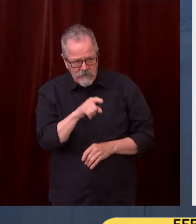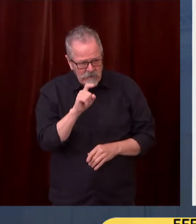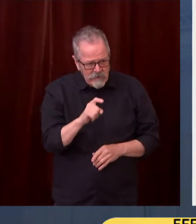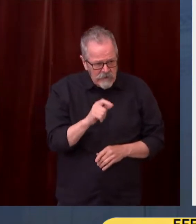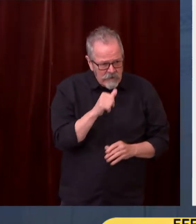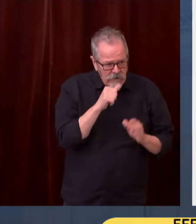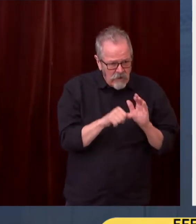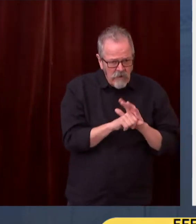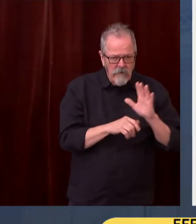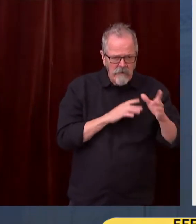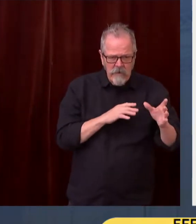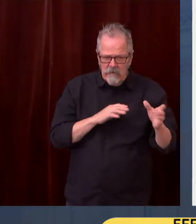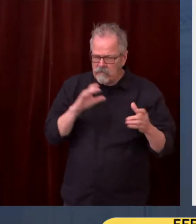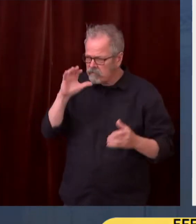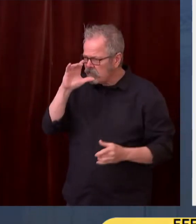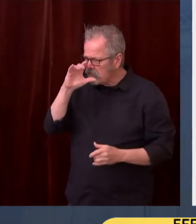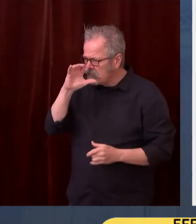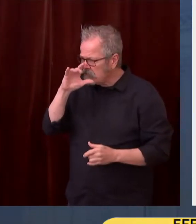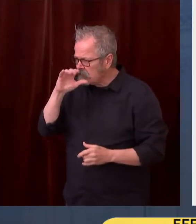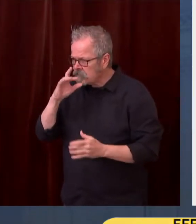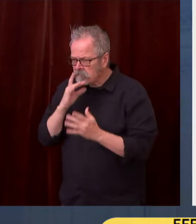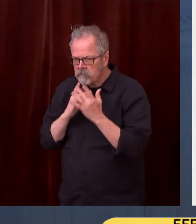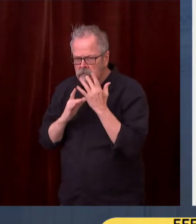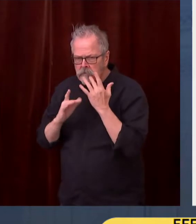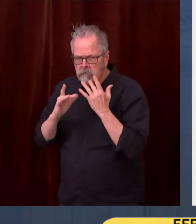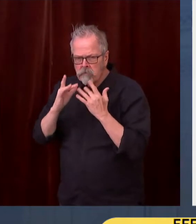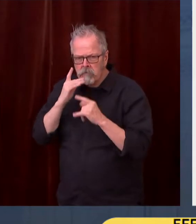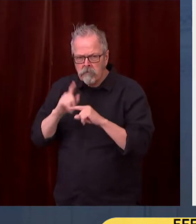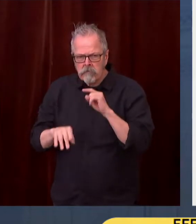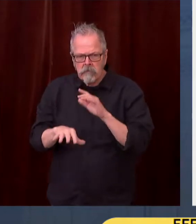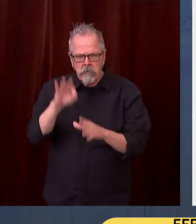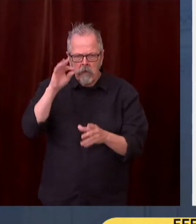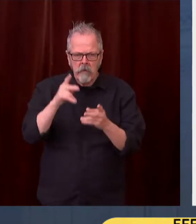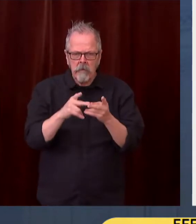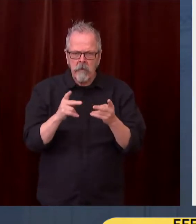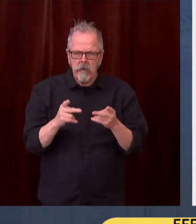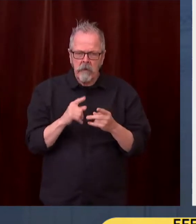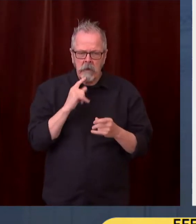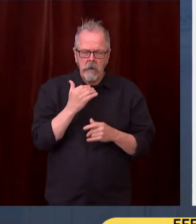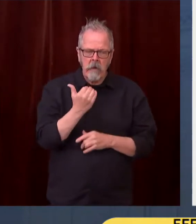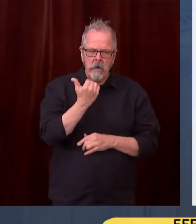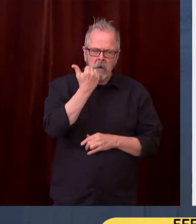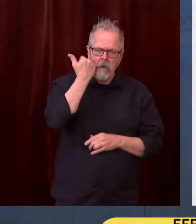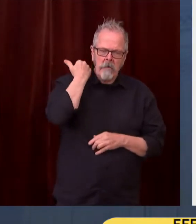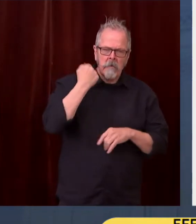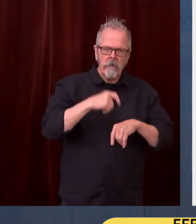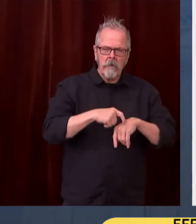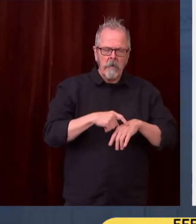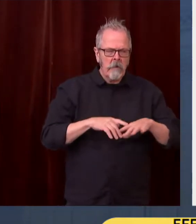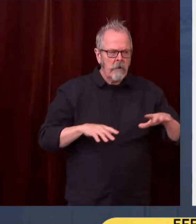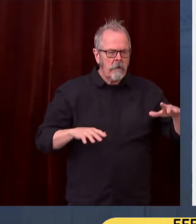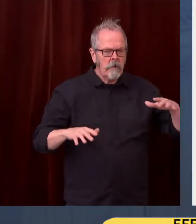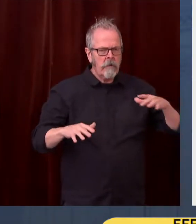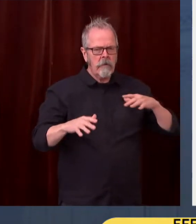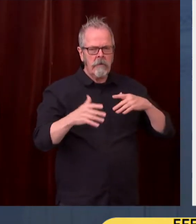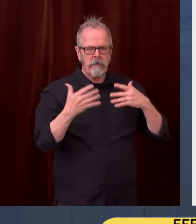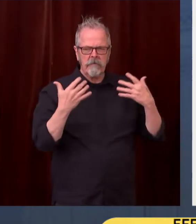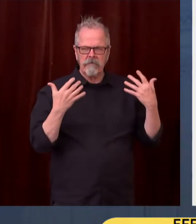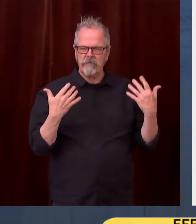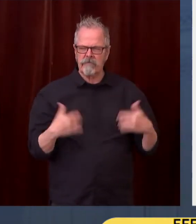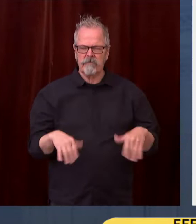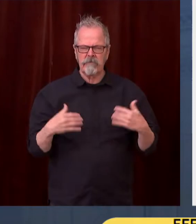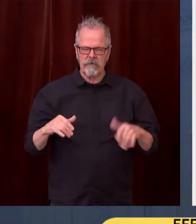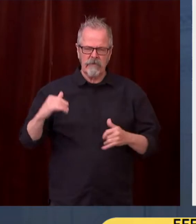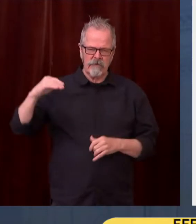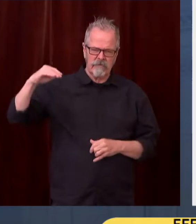we can provide homeowners and tenants financial support to prevent homelessness through evictions and foreclosures. We also have a once-in-a